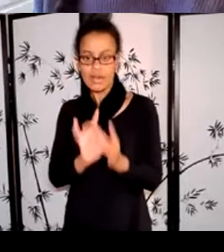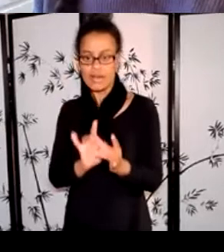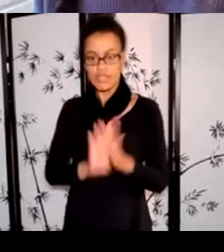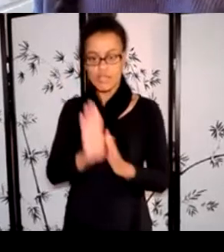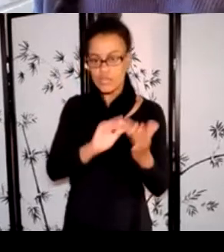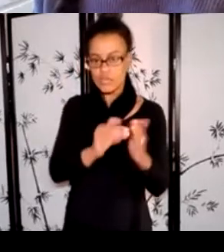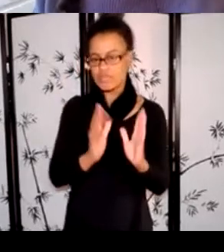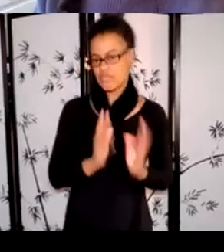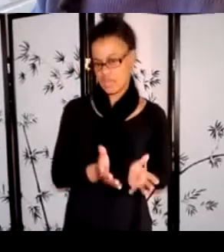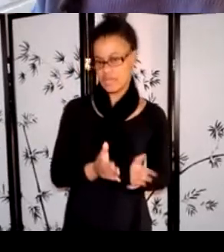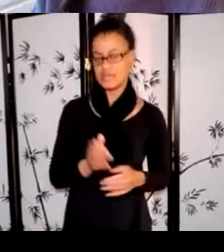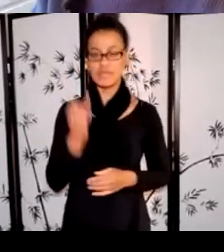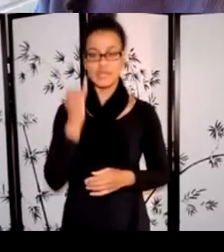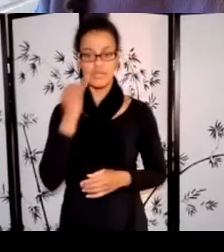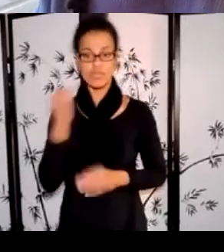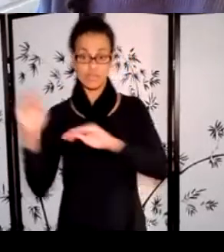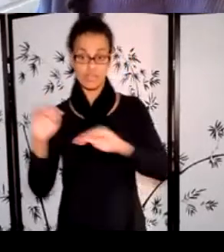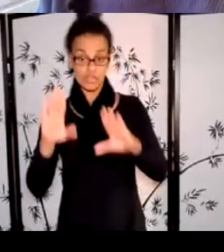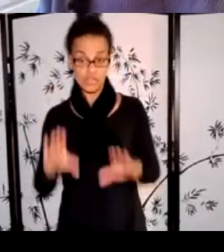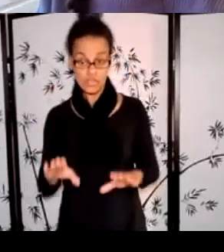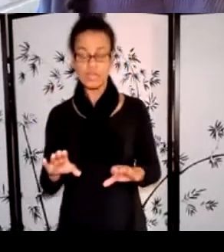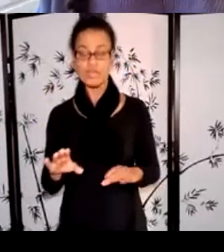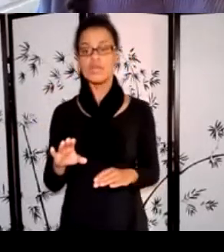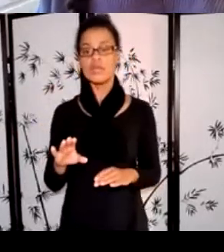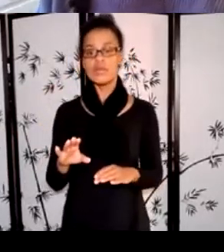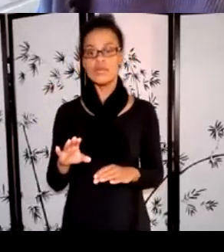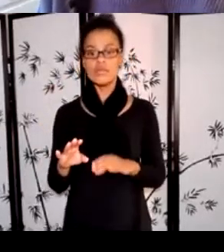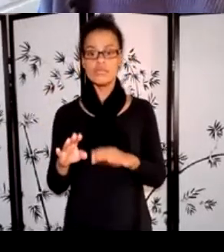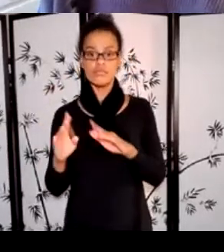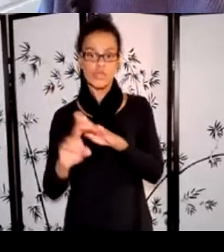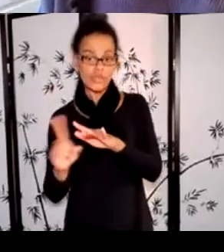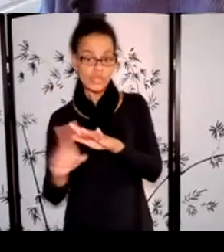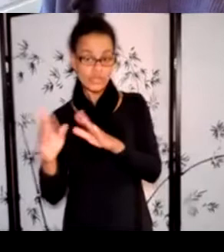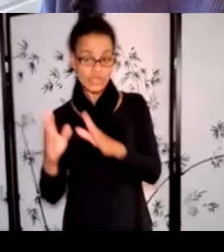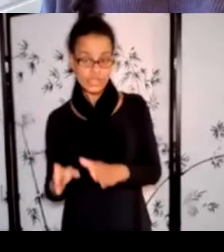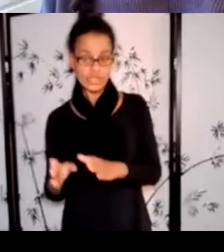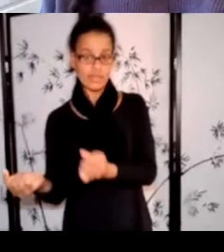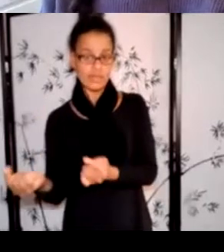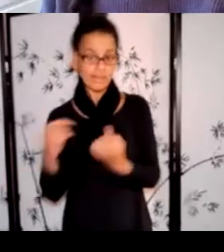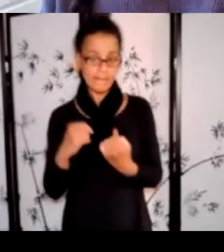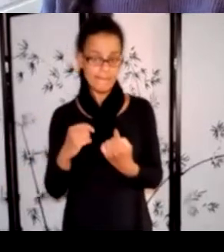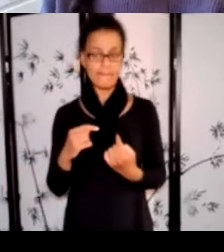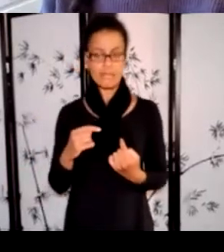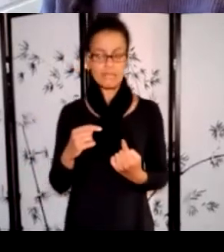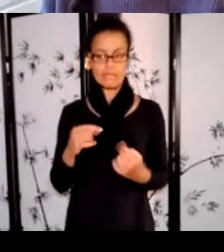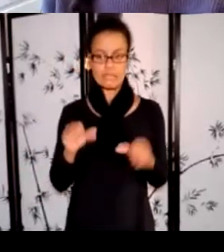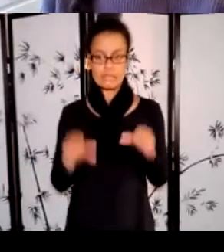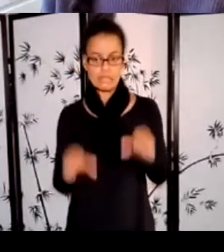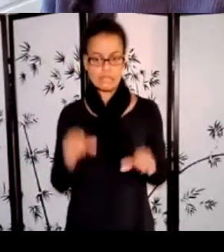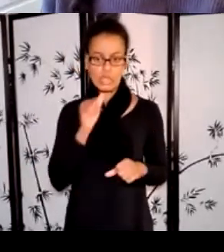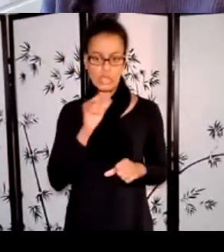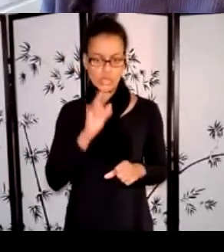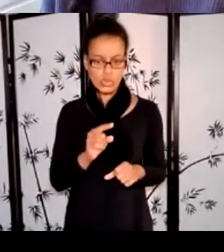refugee, or re-emerging Calgary artist and have questions or concerns about eligibility or navigating the grant